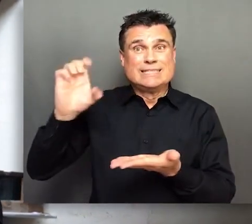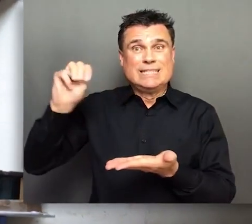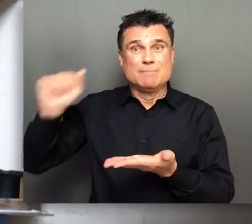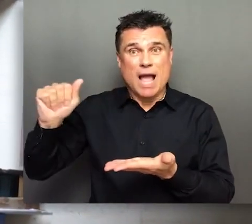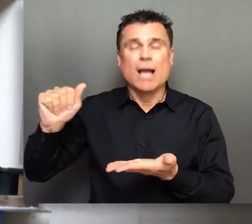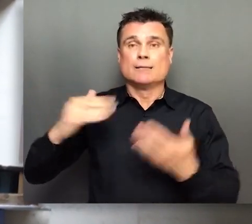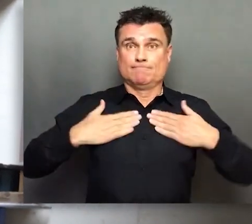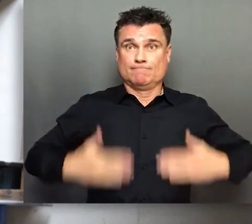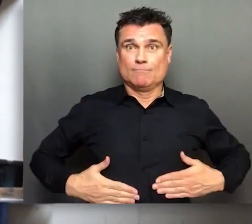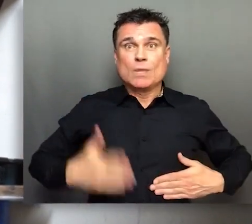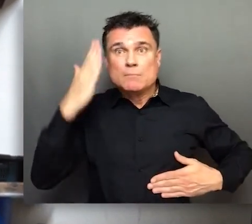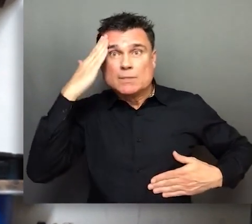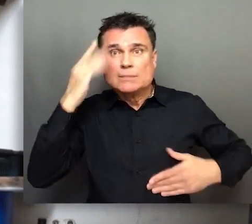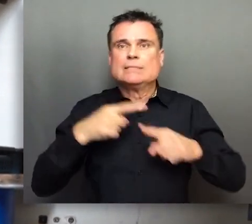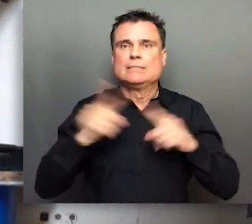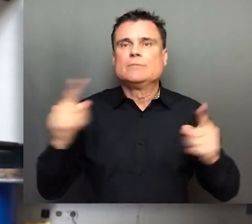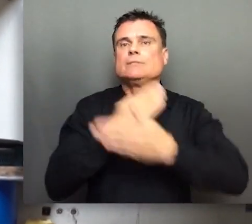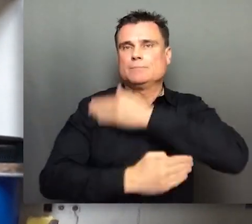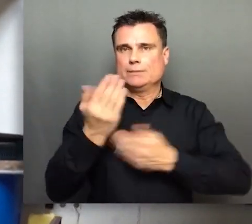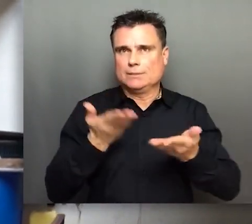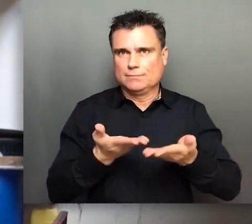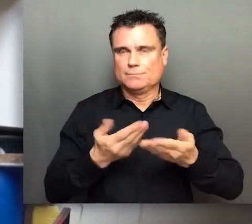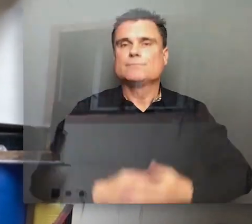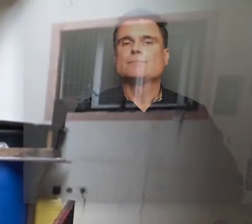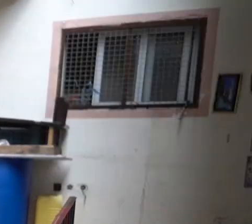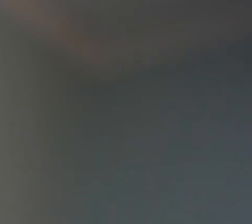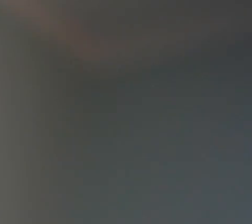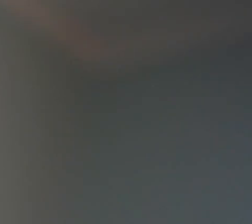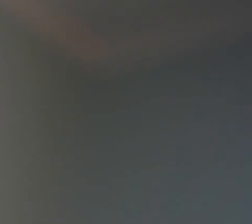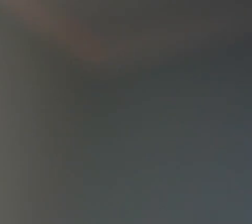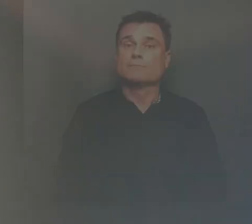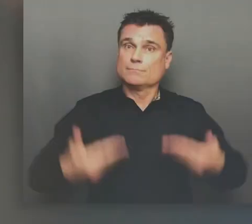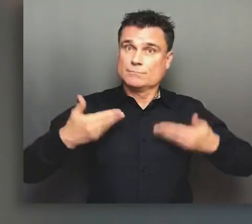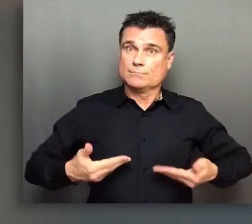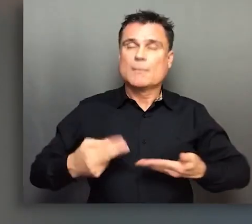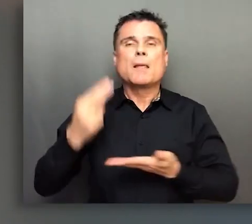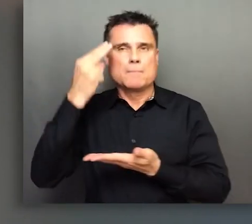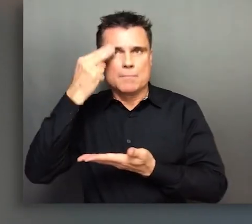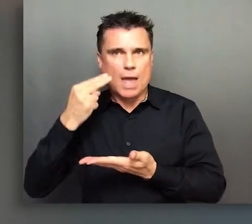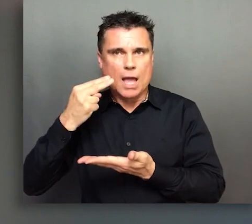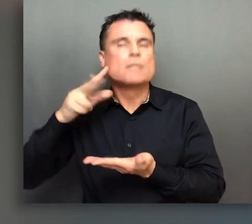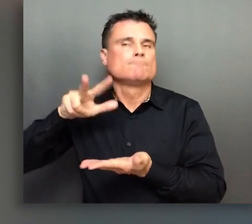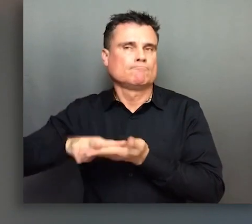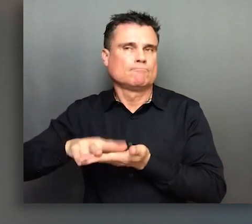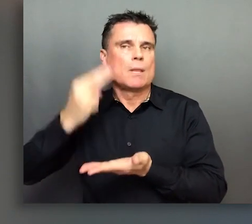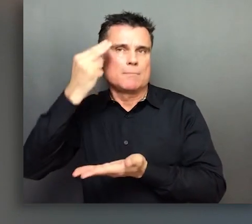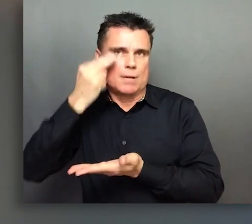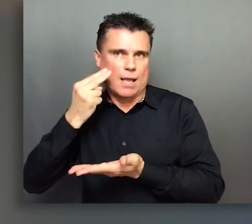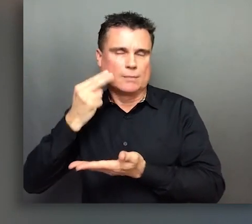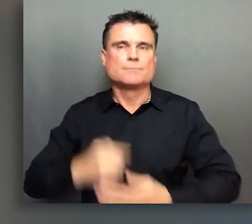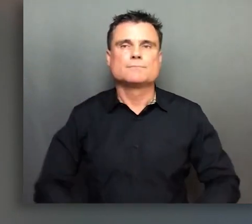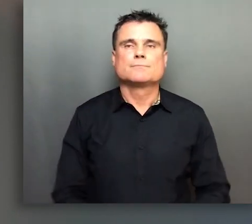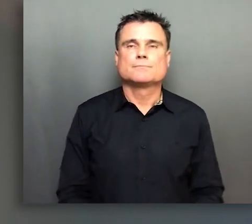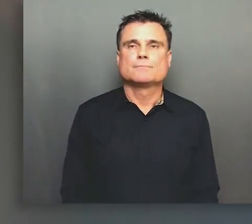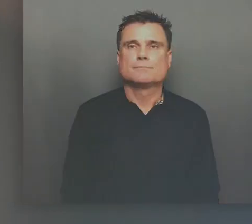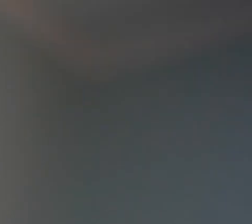My daughter Dima has physical and intellectual disabilities. I am Iman Abu Jarrat and I have a visual